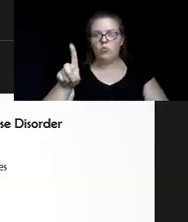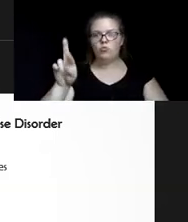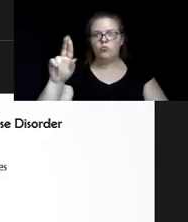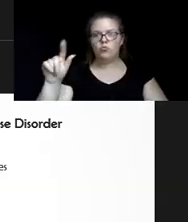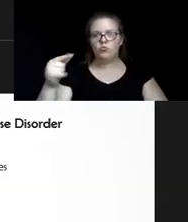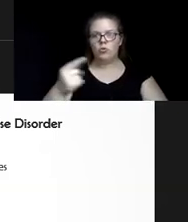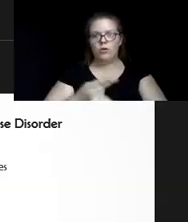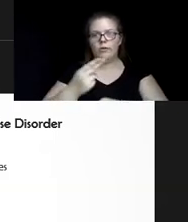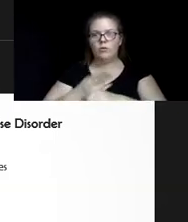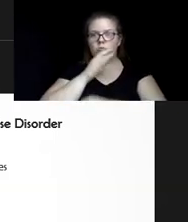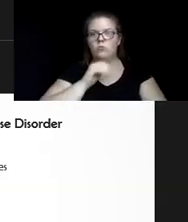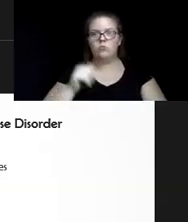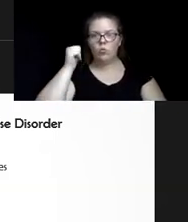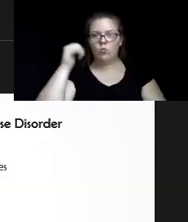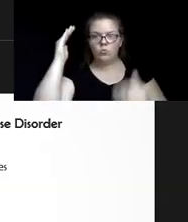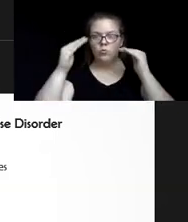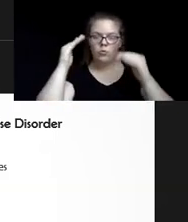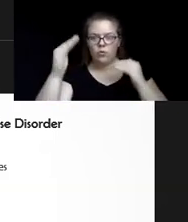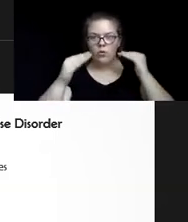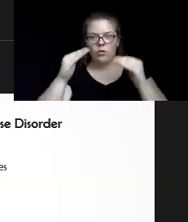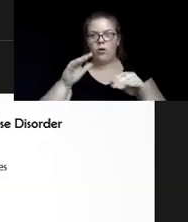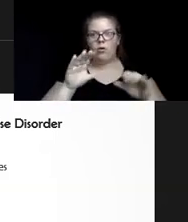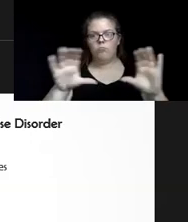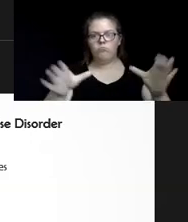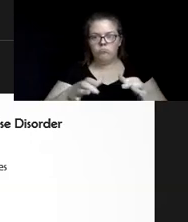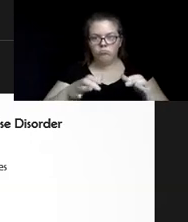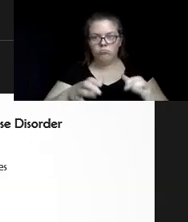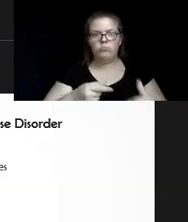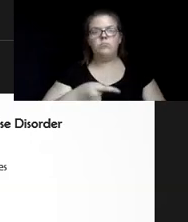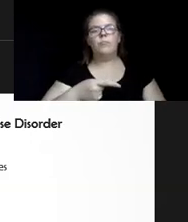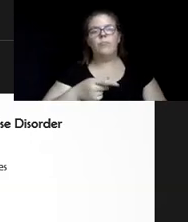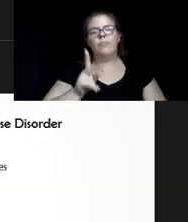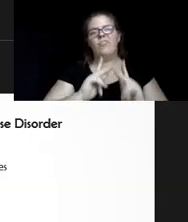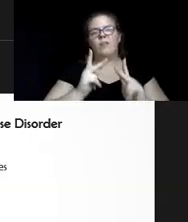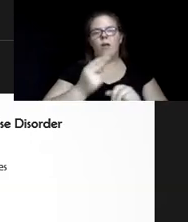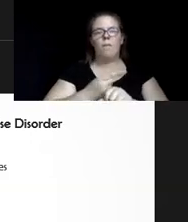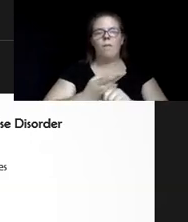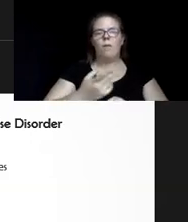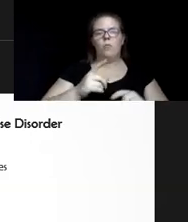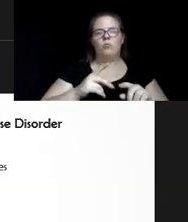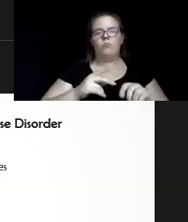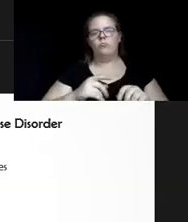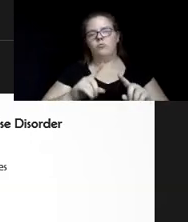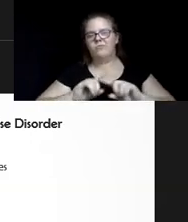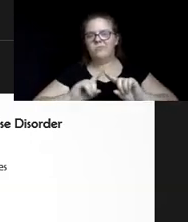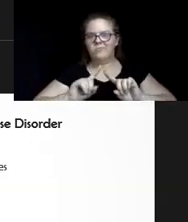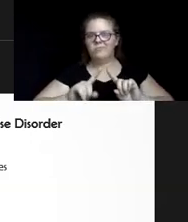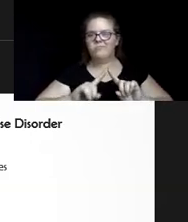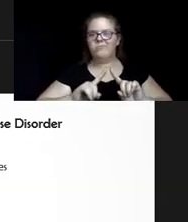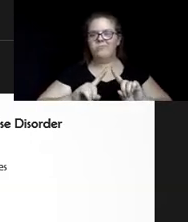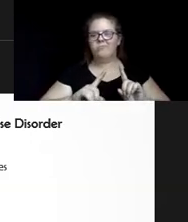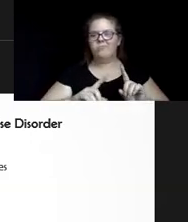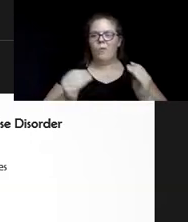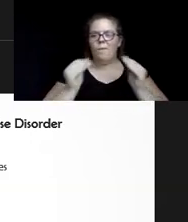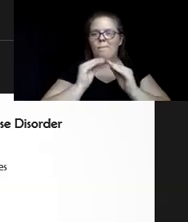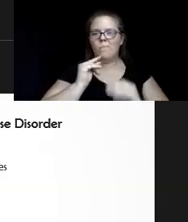population. And there are some patients that present with stimulant use disorder like methamphetamines, hallucinogen disorders. And